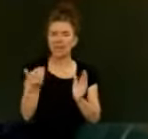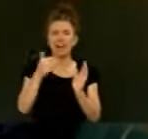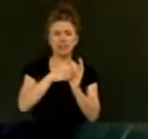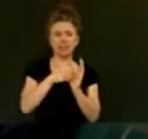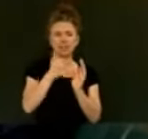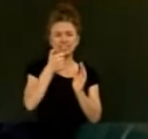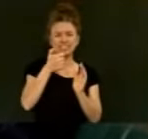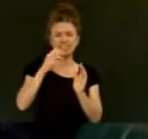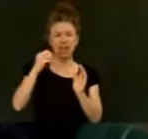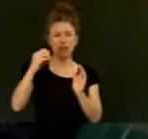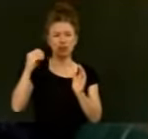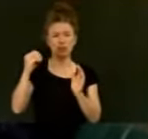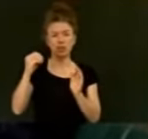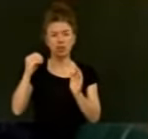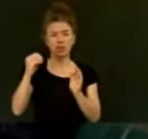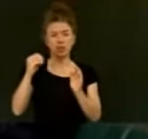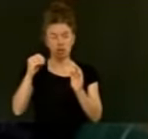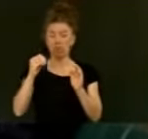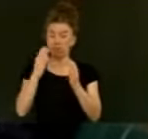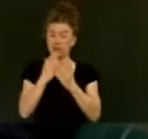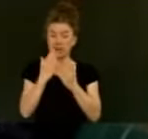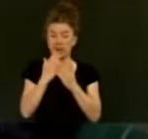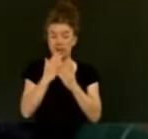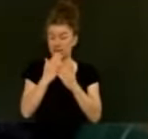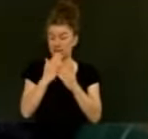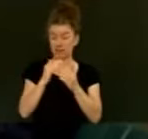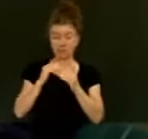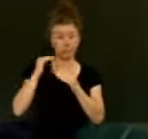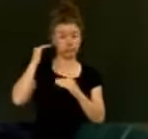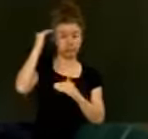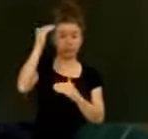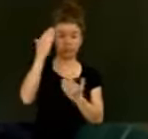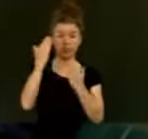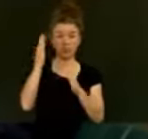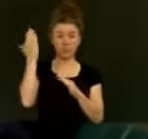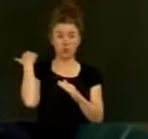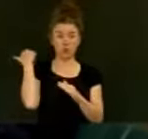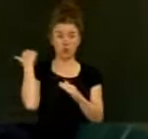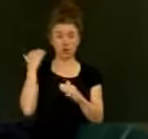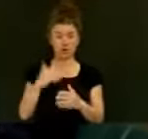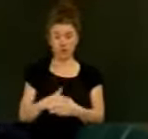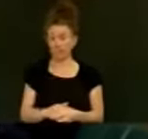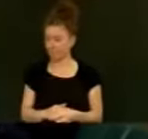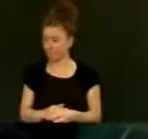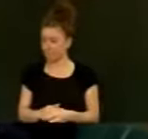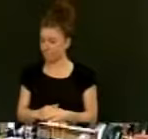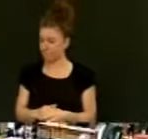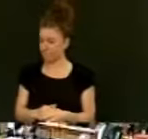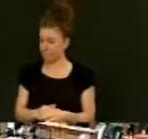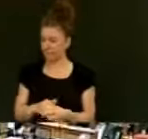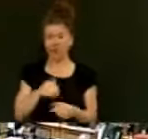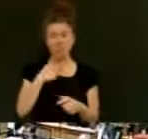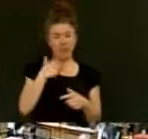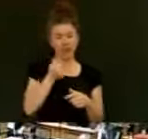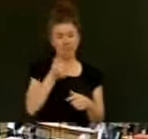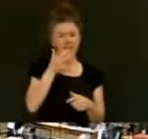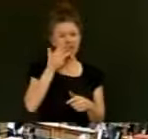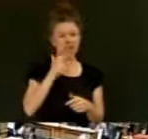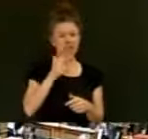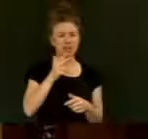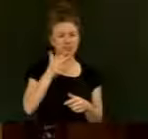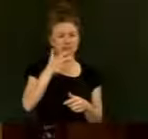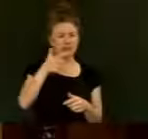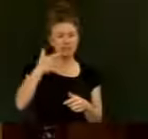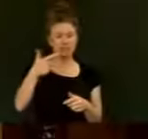to a record 8,907 sworn officers. It's no surprise that I could answer this question. It's a good